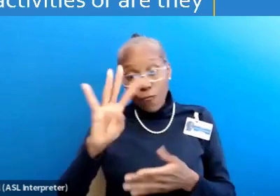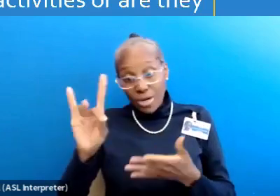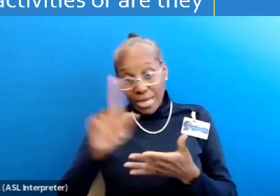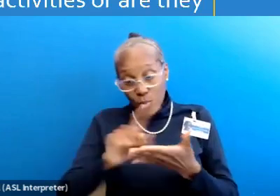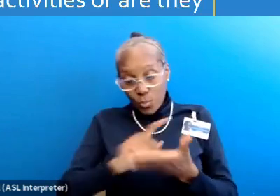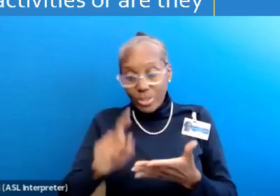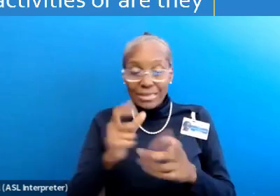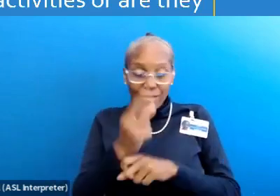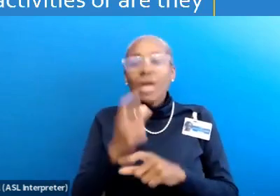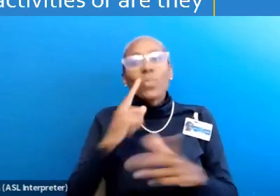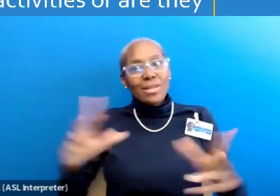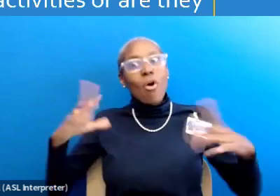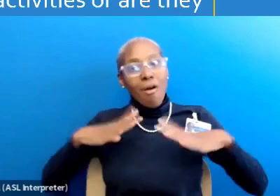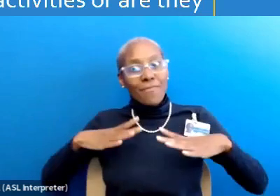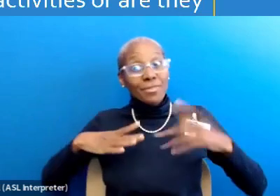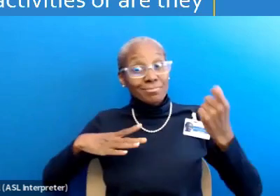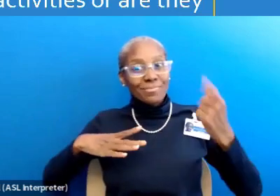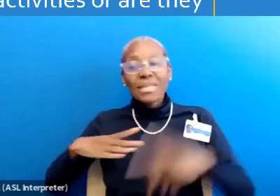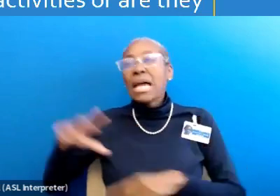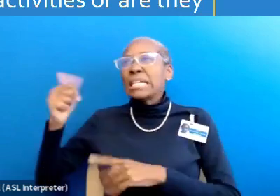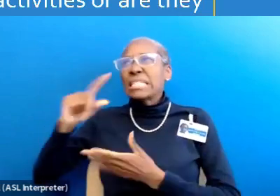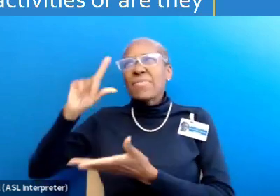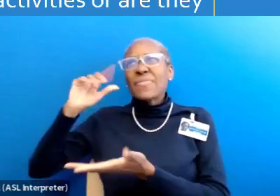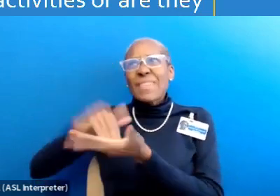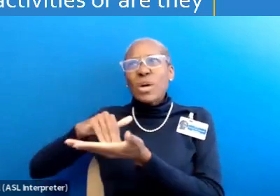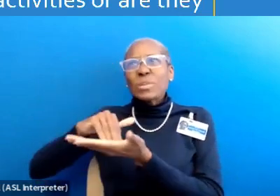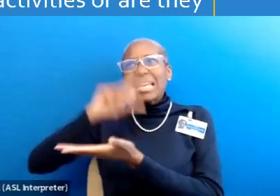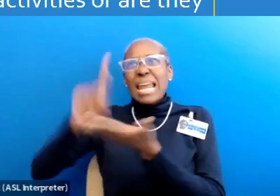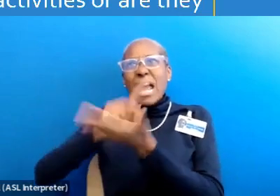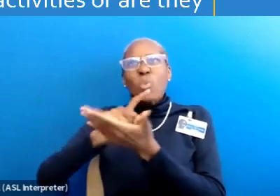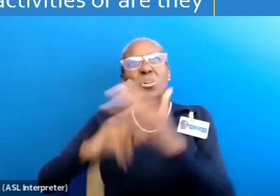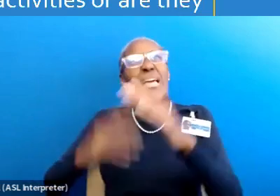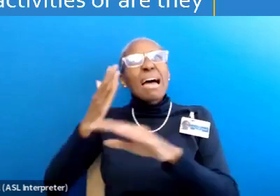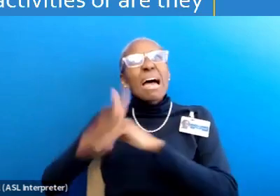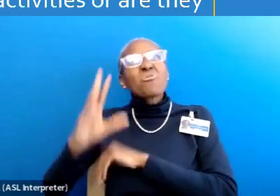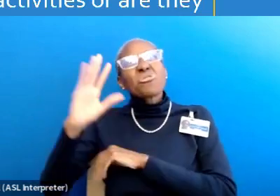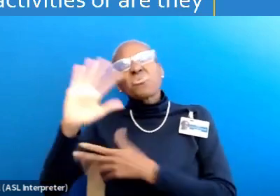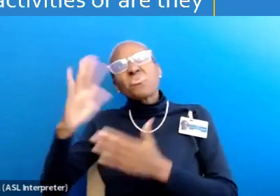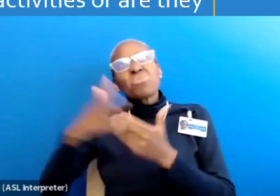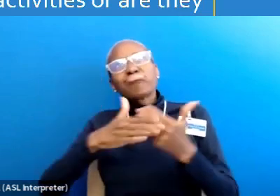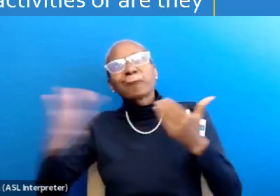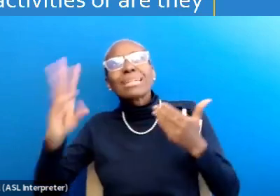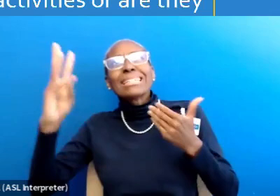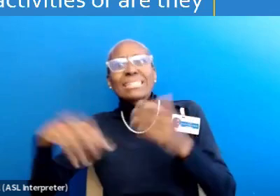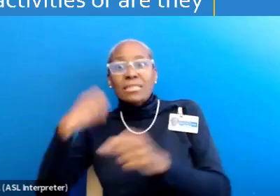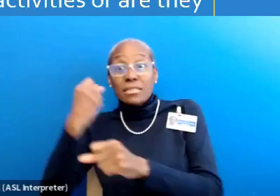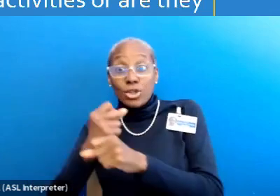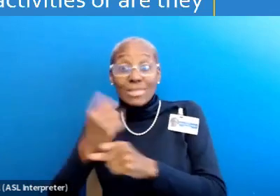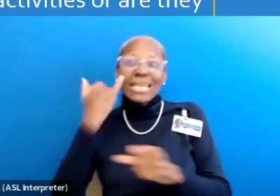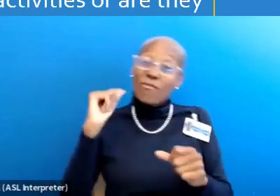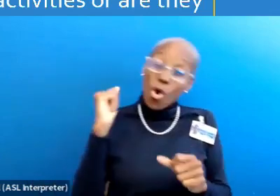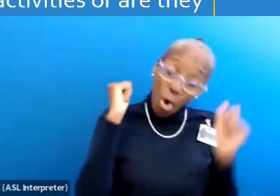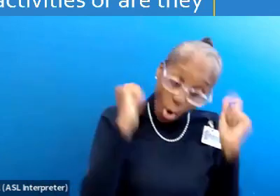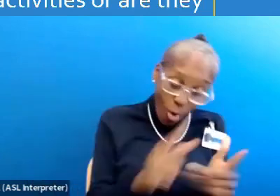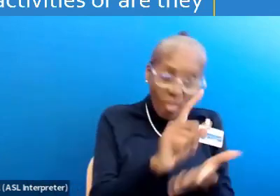because we do need to take time off, the 10,000 hour mark is reached in about six years, provided all of those hours are in deliberate